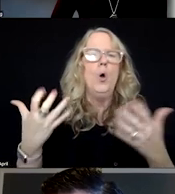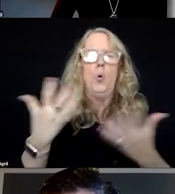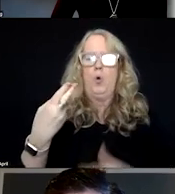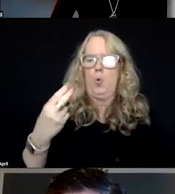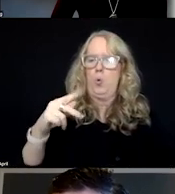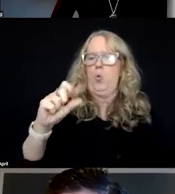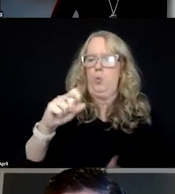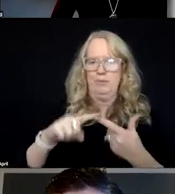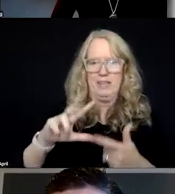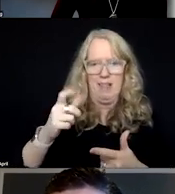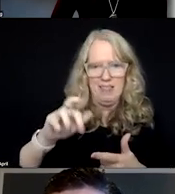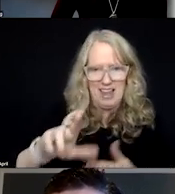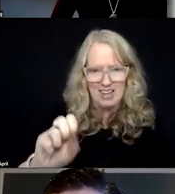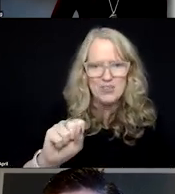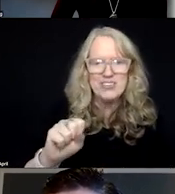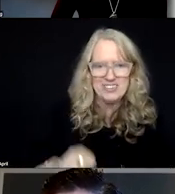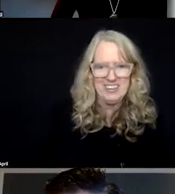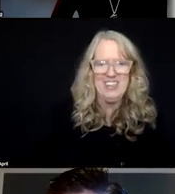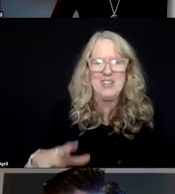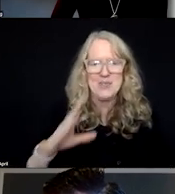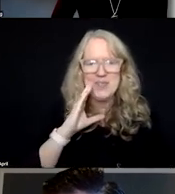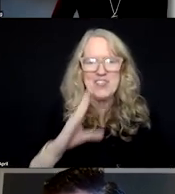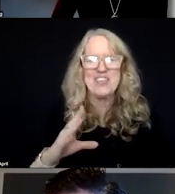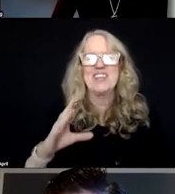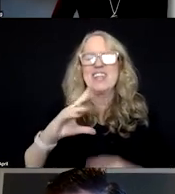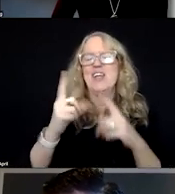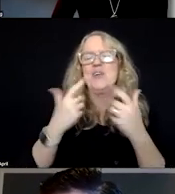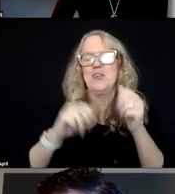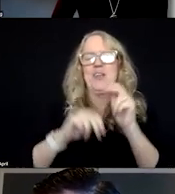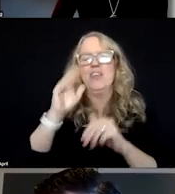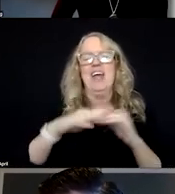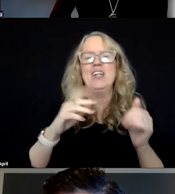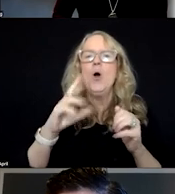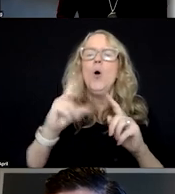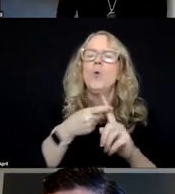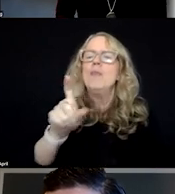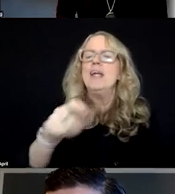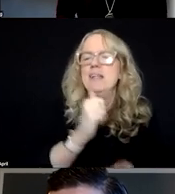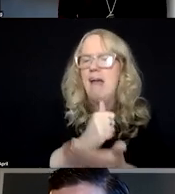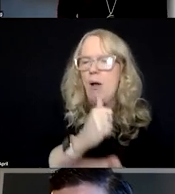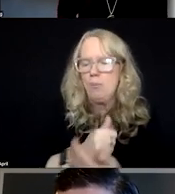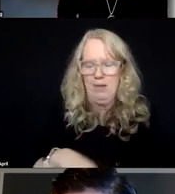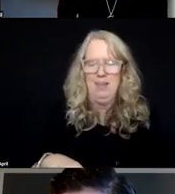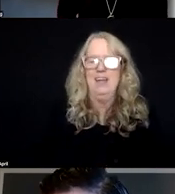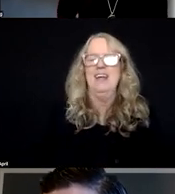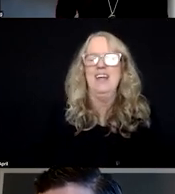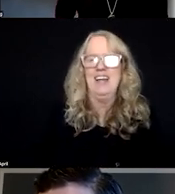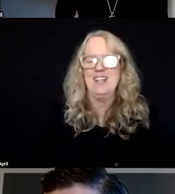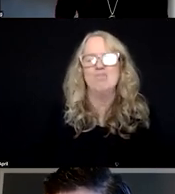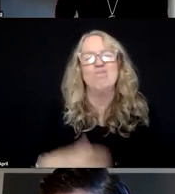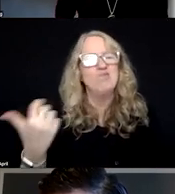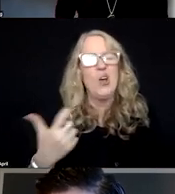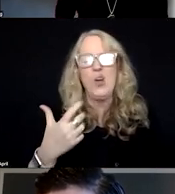ladders, unfortunately, that folks face when they're trying to build out a crisis system or when they need help. And I think that's